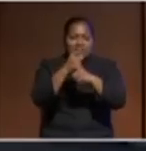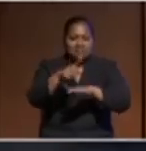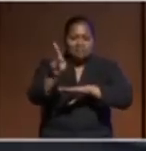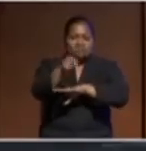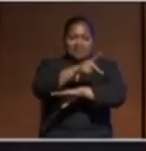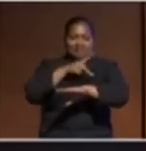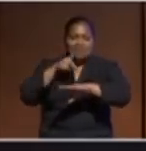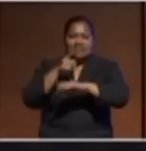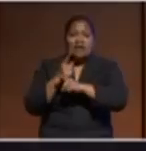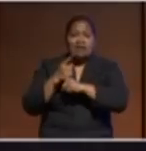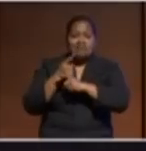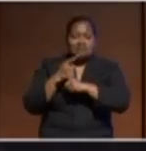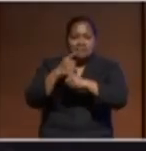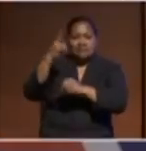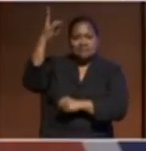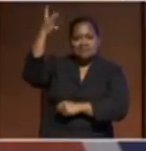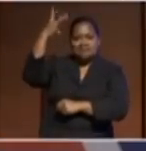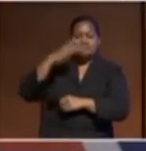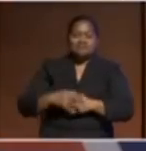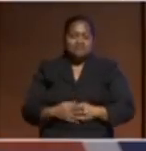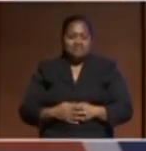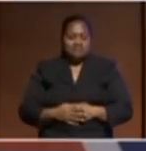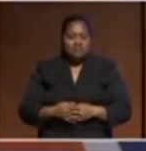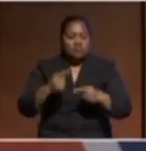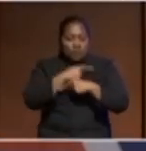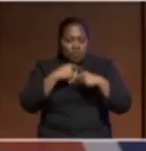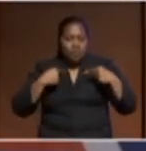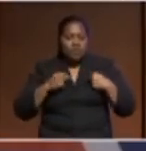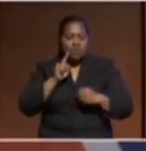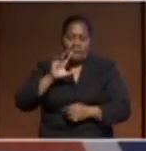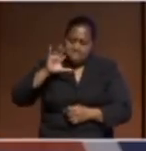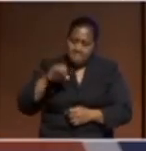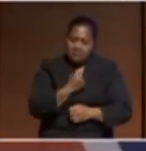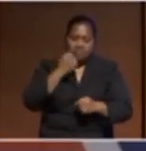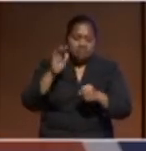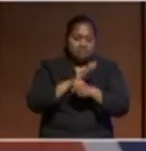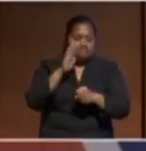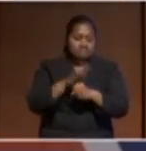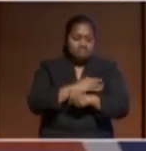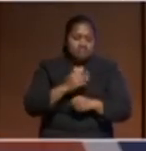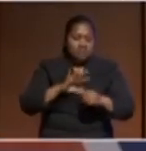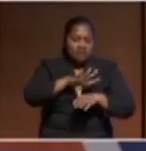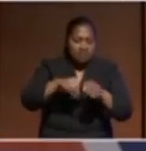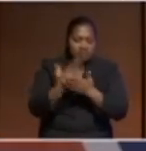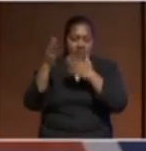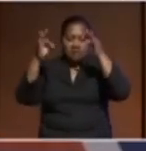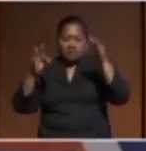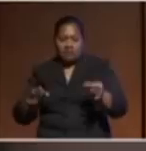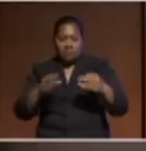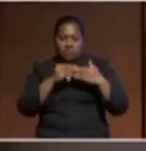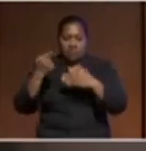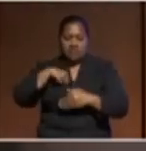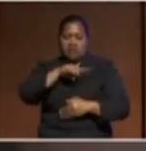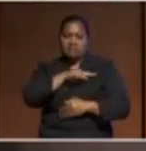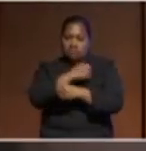we are the captain we are the ones who must make the day to day decisions that lead us to our destination